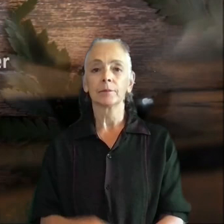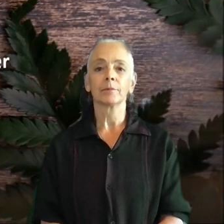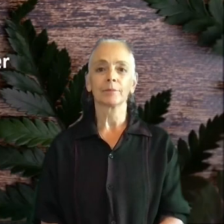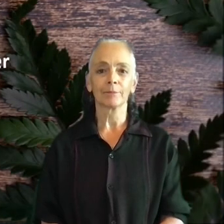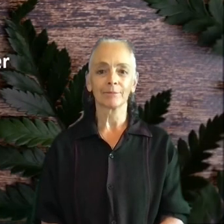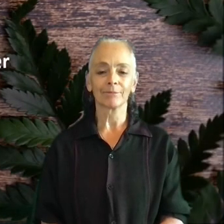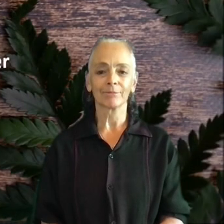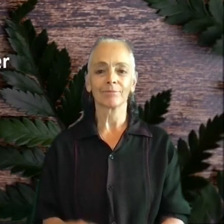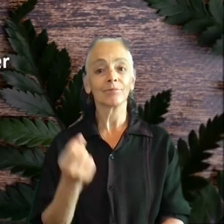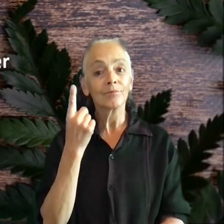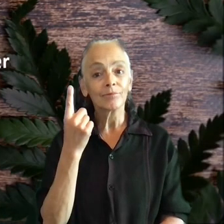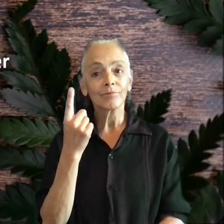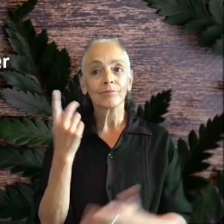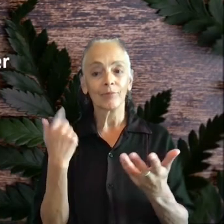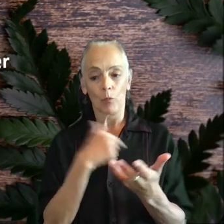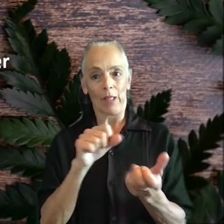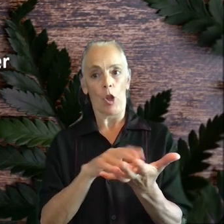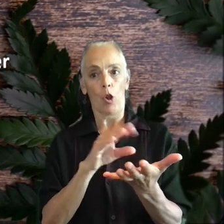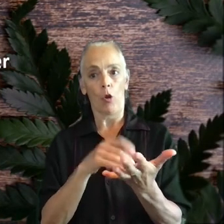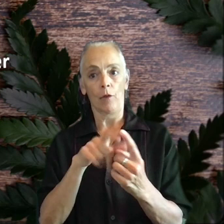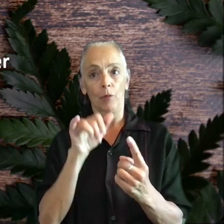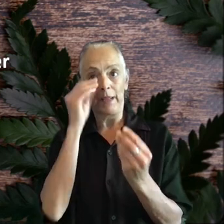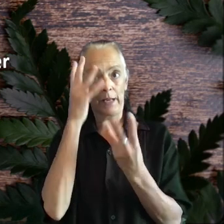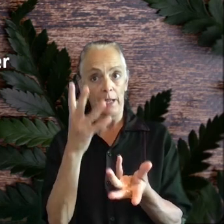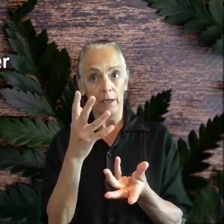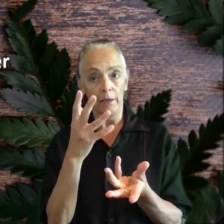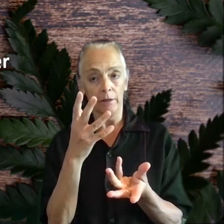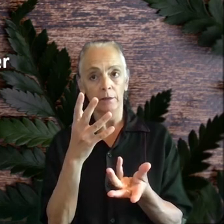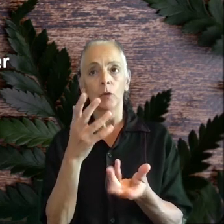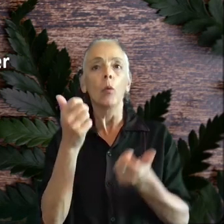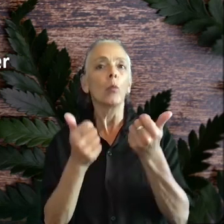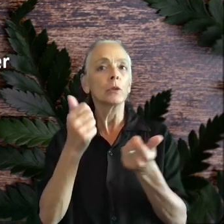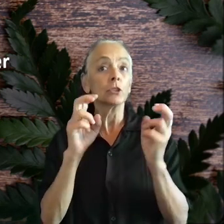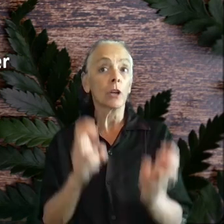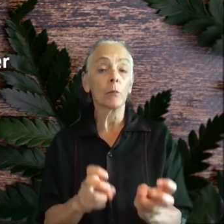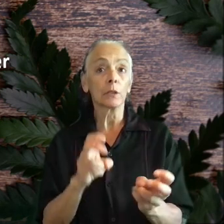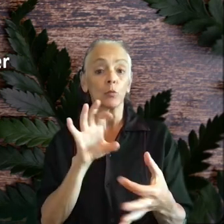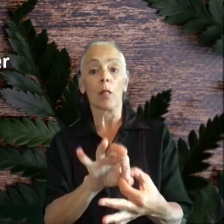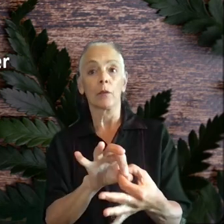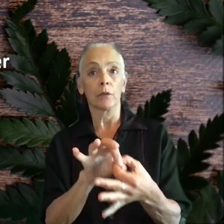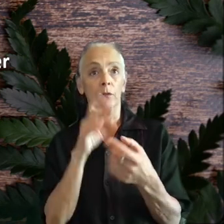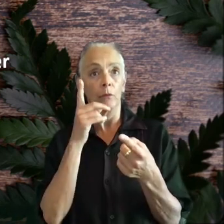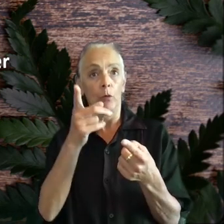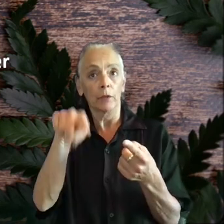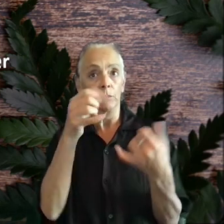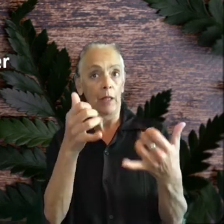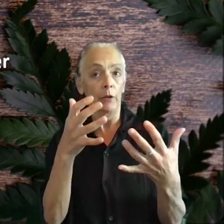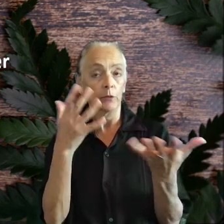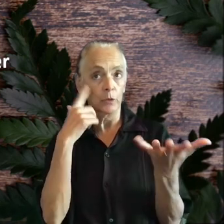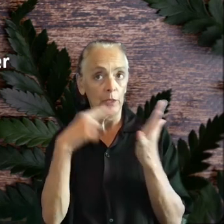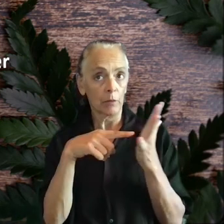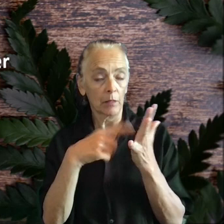But what we can learn from this data, for example which topics are relevant for players? To